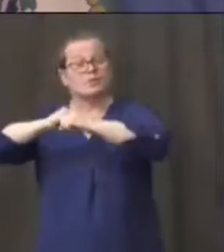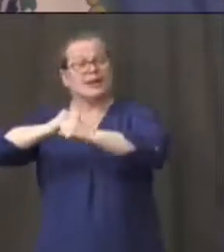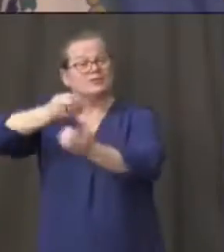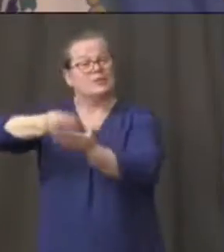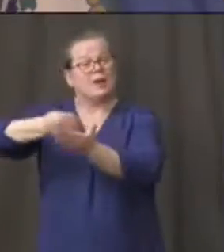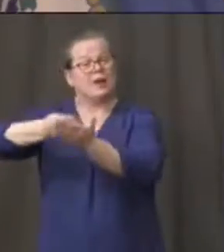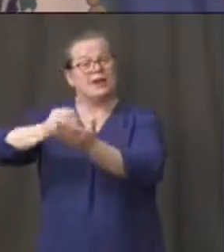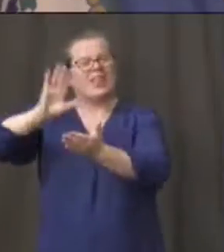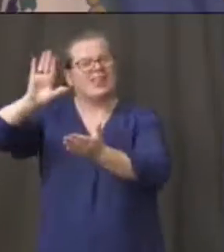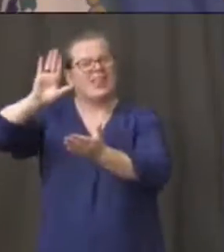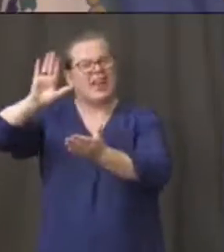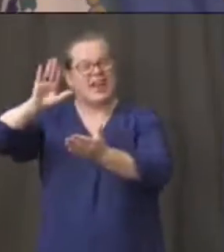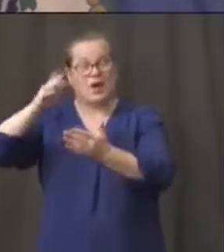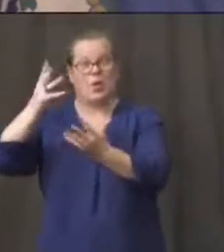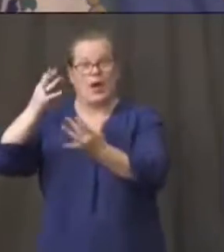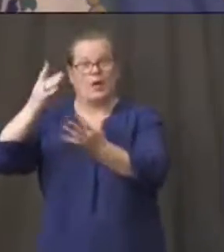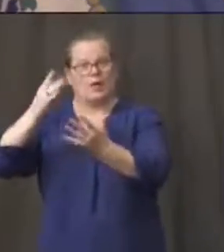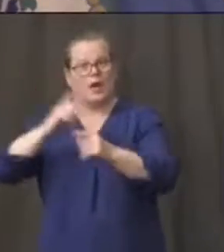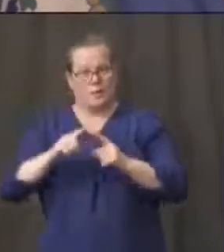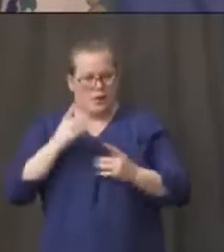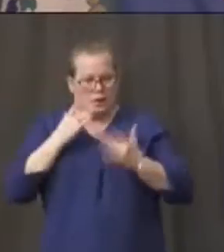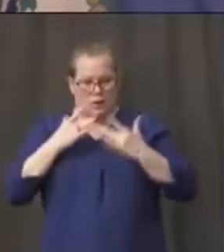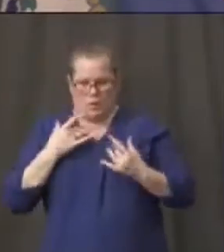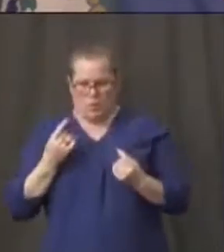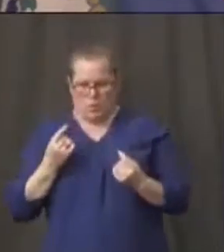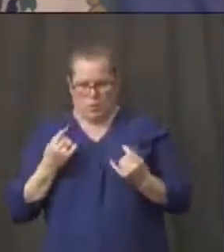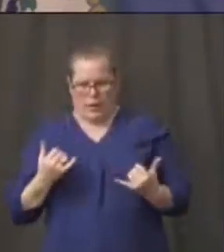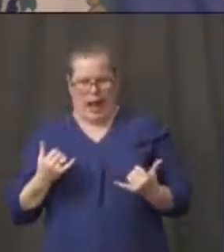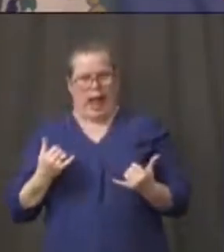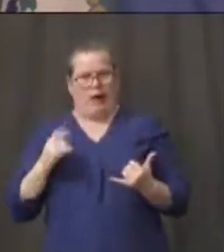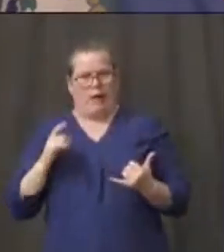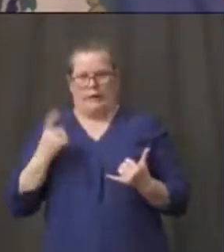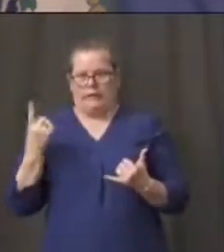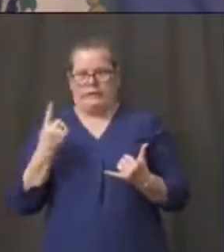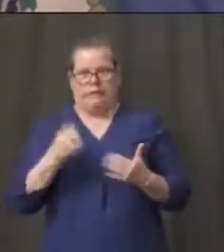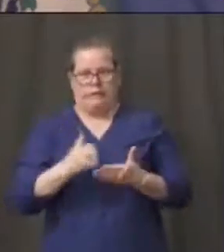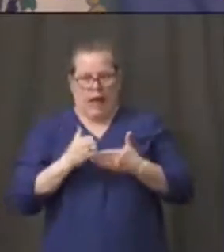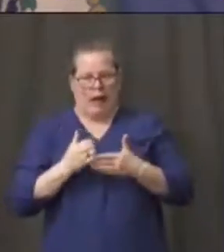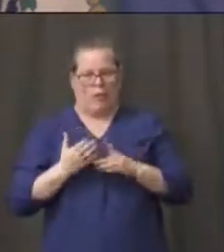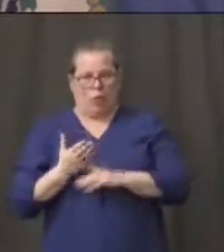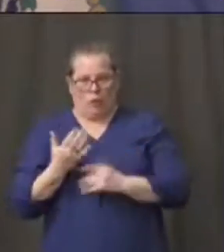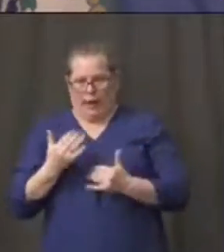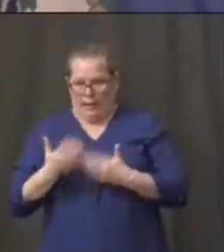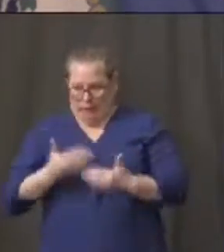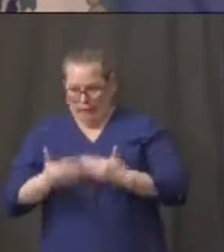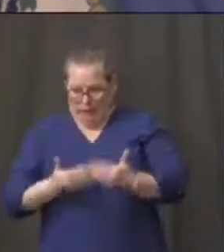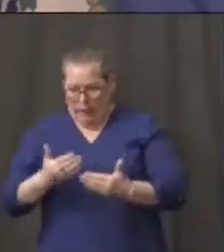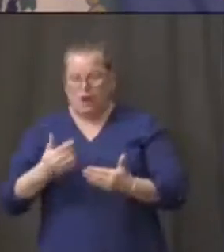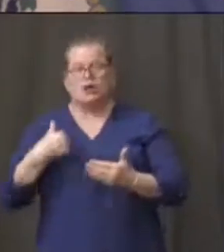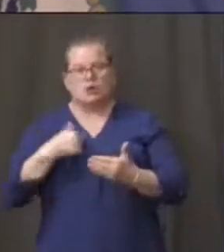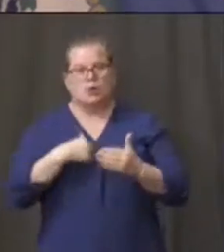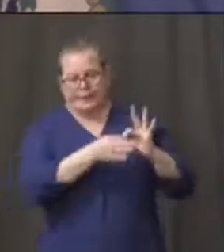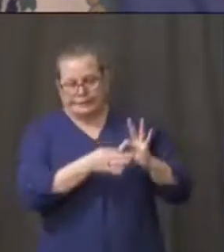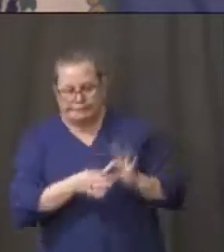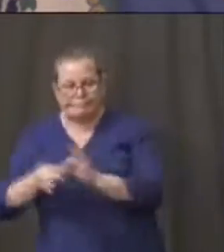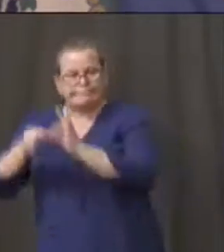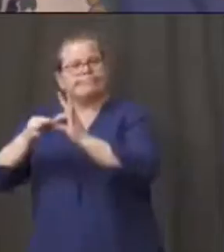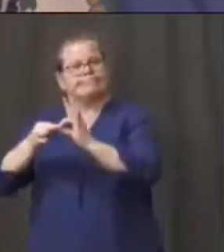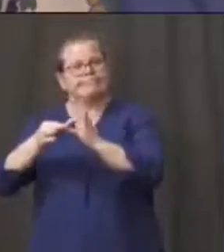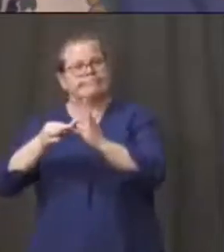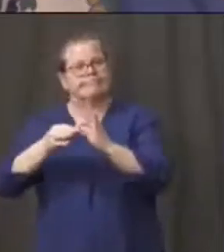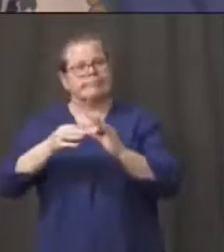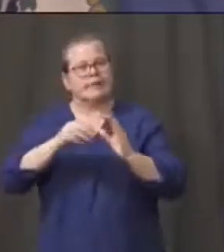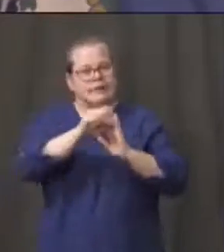did $50 million. Massachusetts did $20 million. New York did $10 million. So we had a little bit more